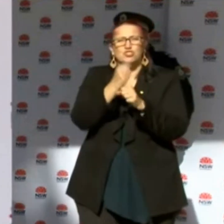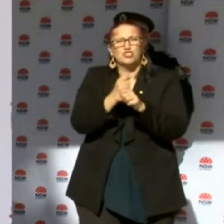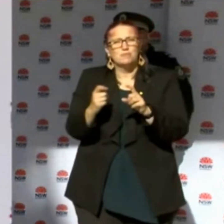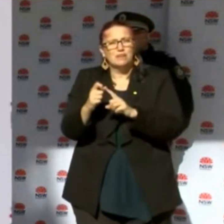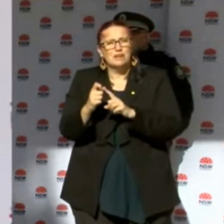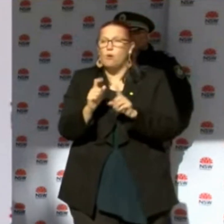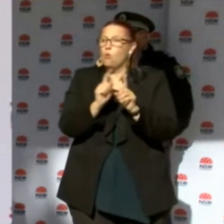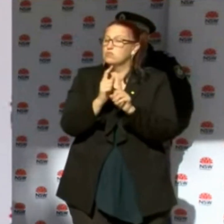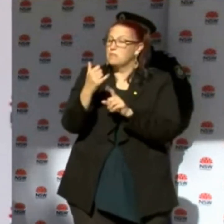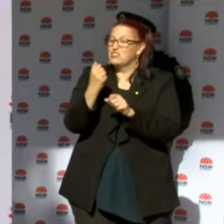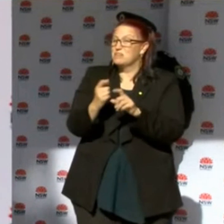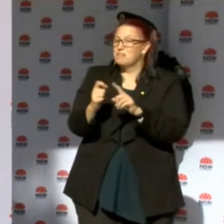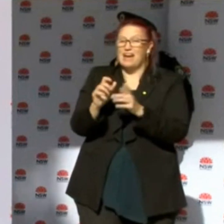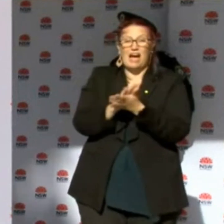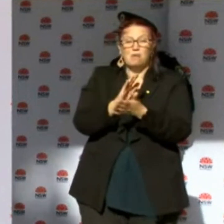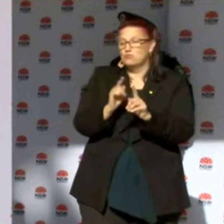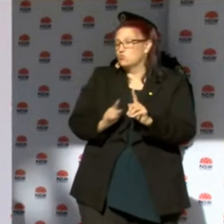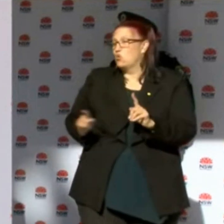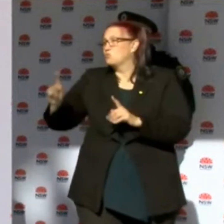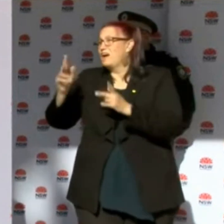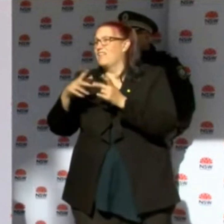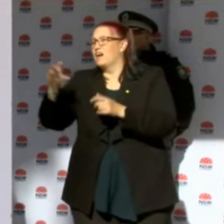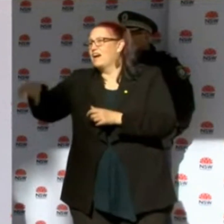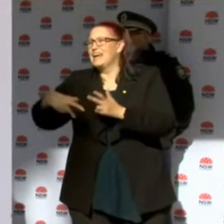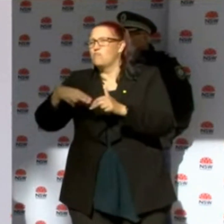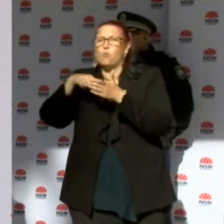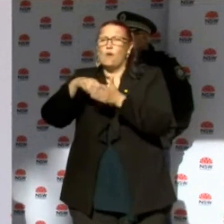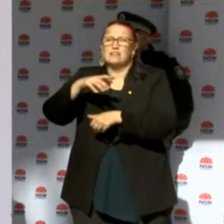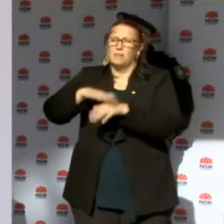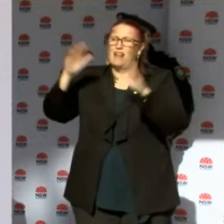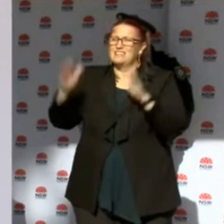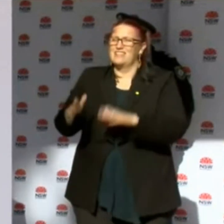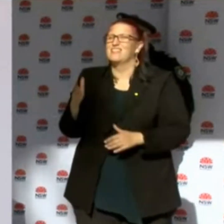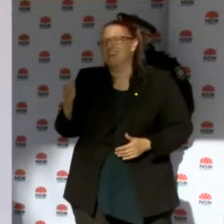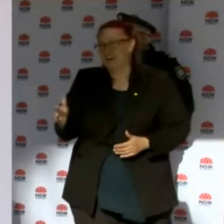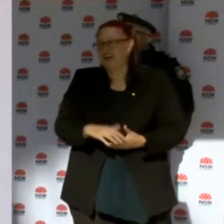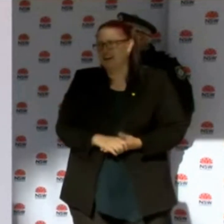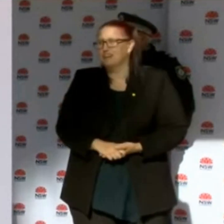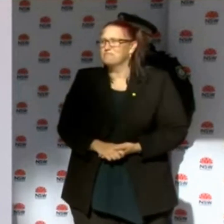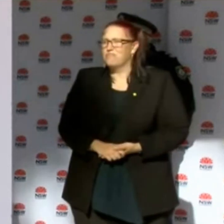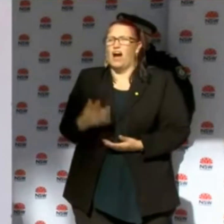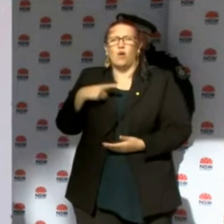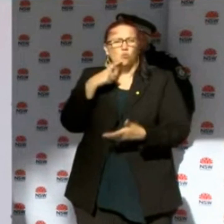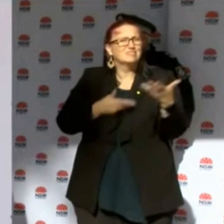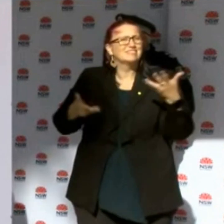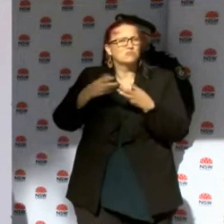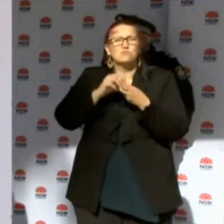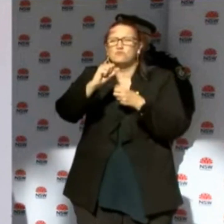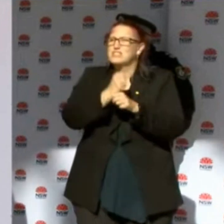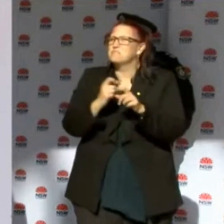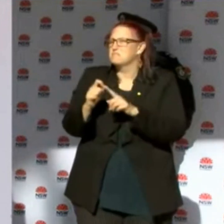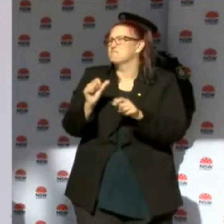happy for them to attend another practice if the wait time is less. So I would discuss that with your